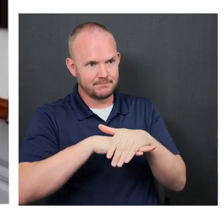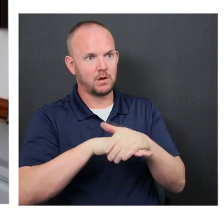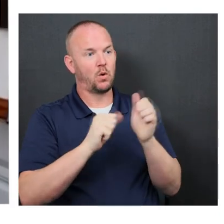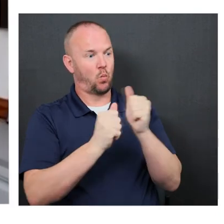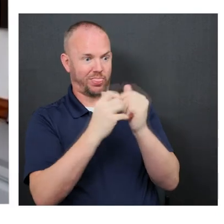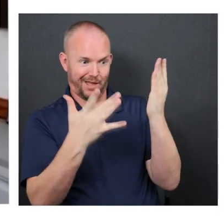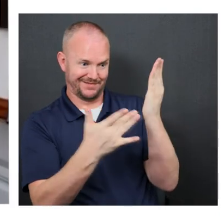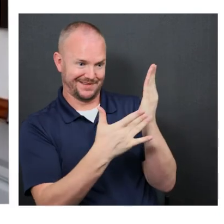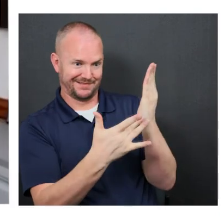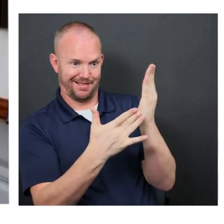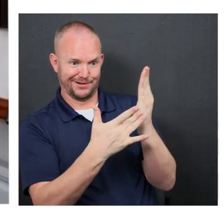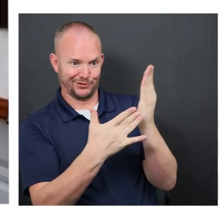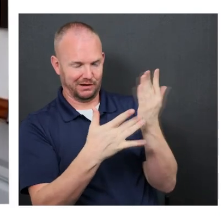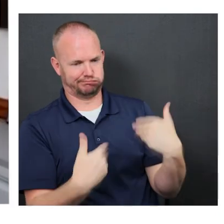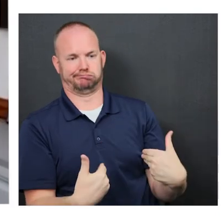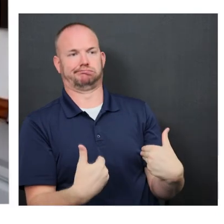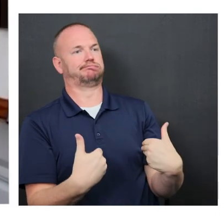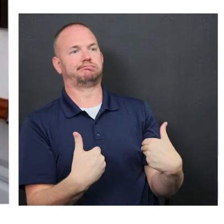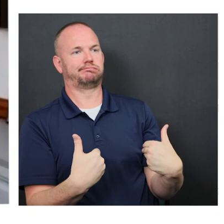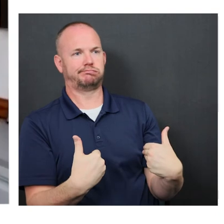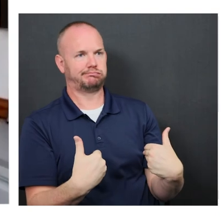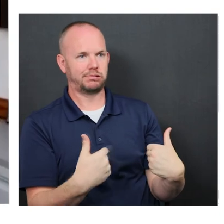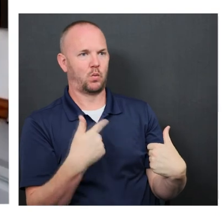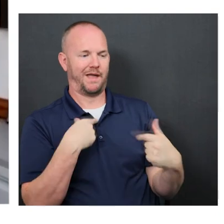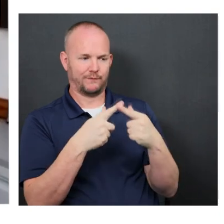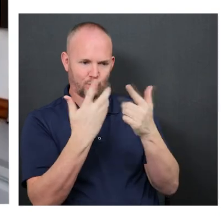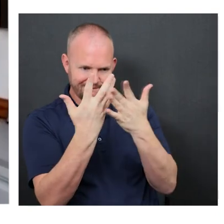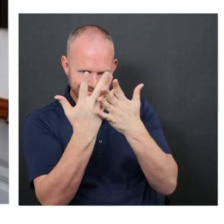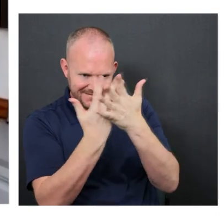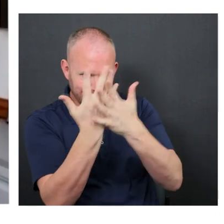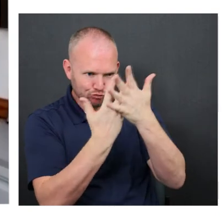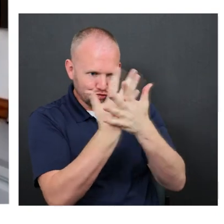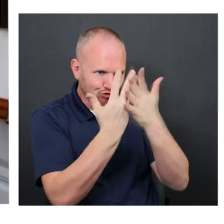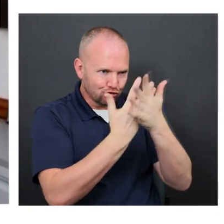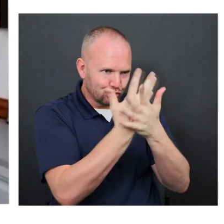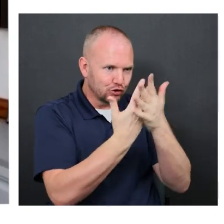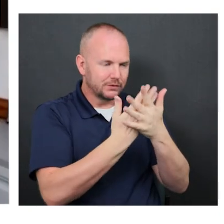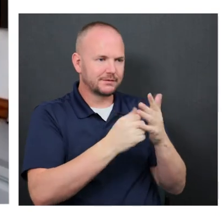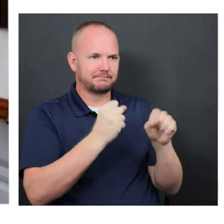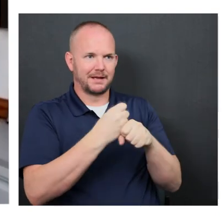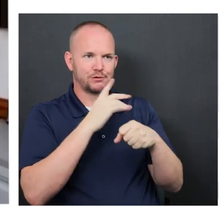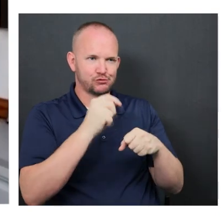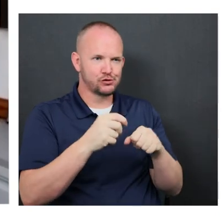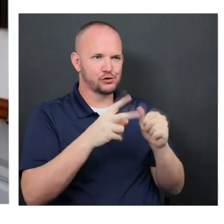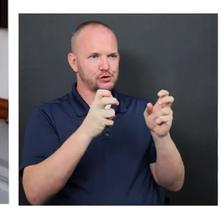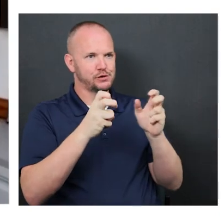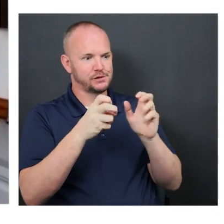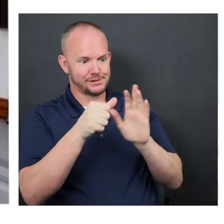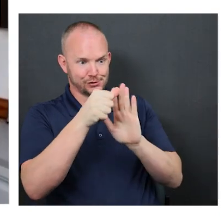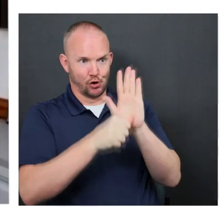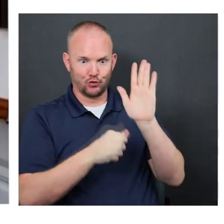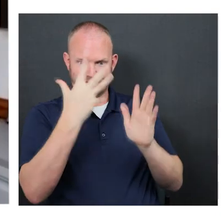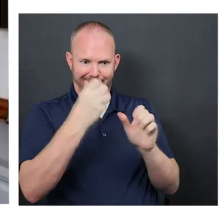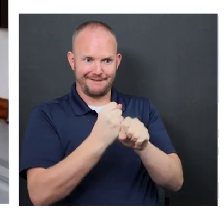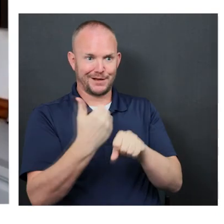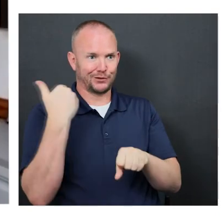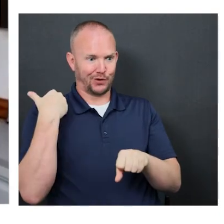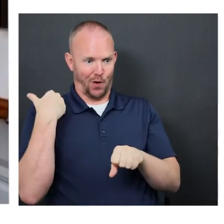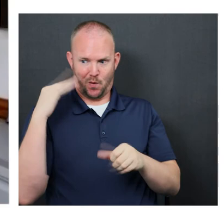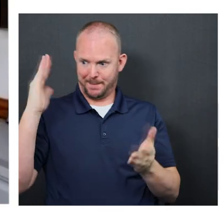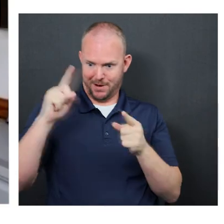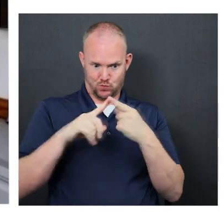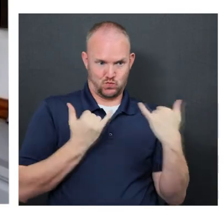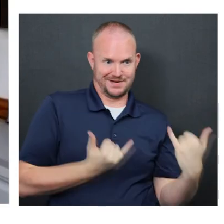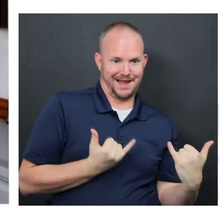without the technology, you're going to falter. Cardiac surgery five years ago is not what it is